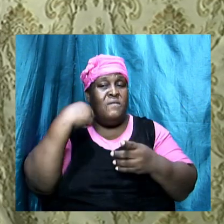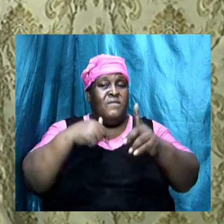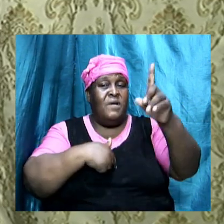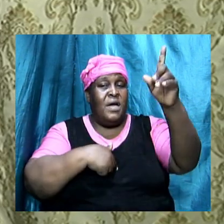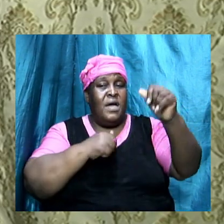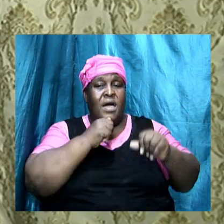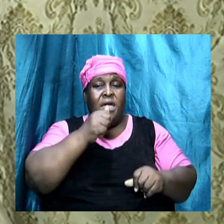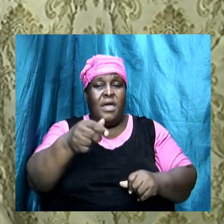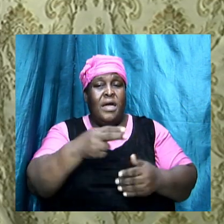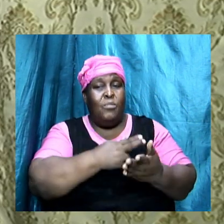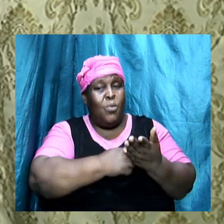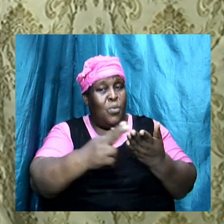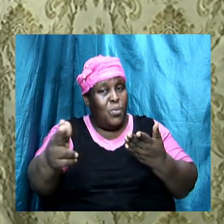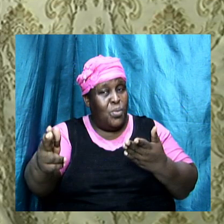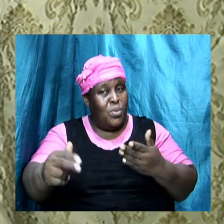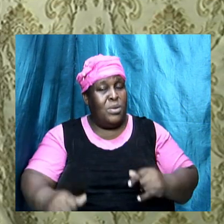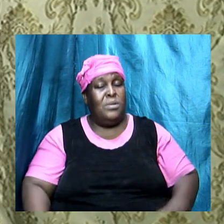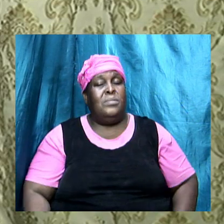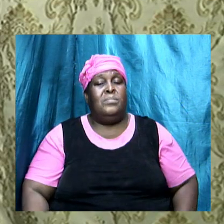the Lord your God is holy